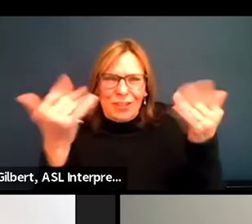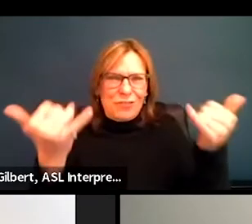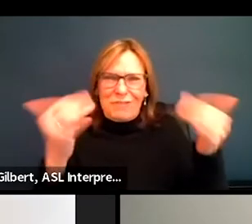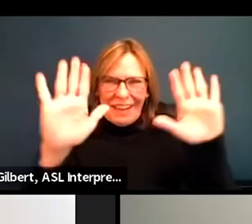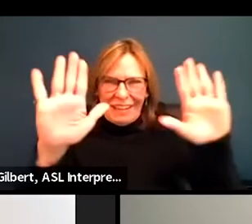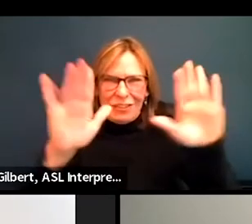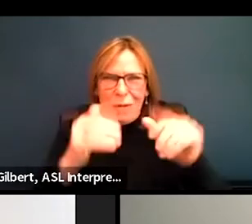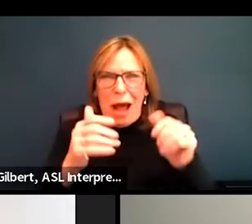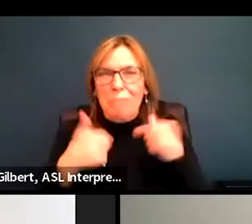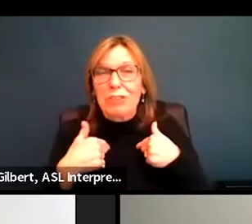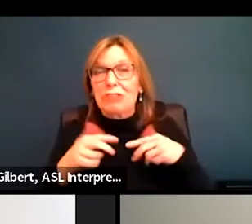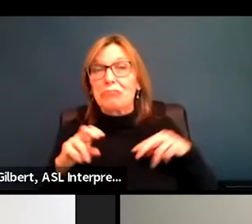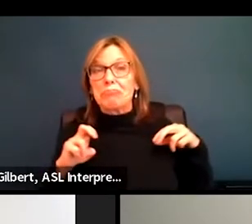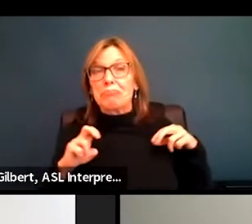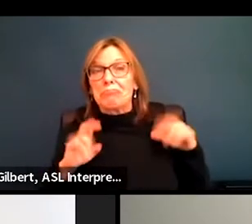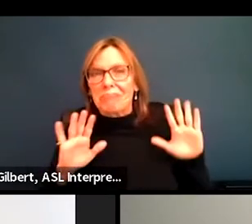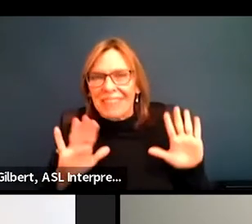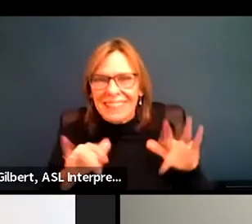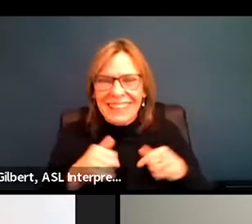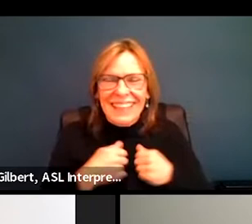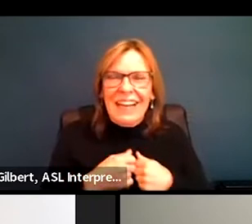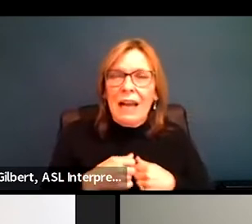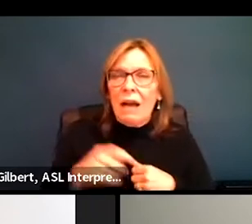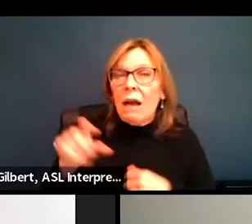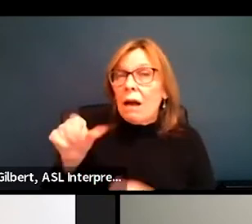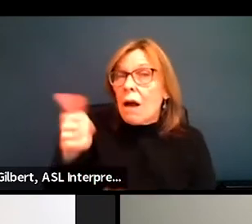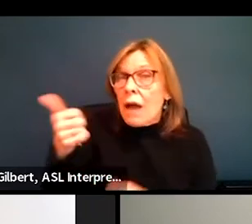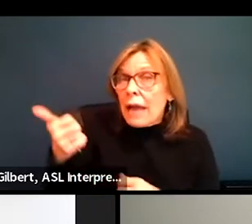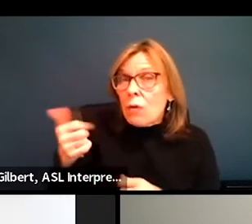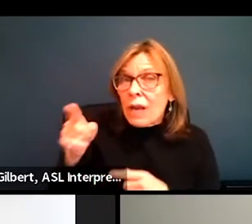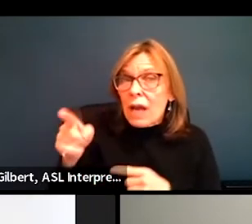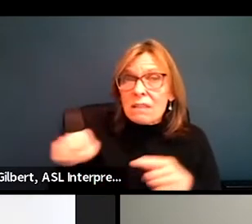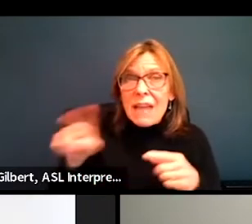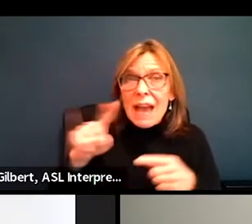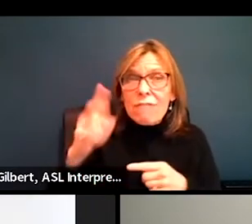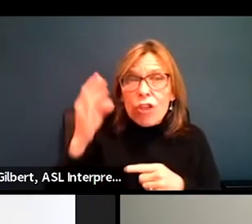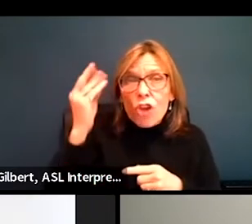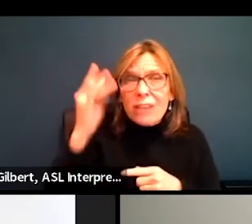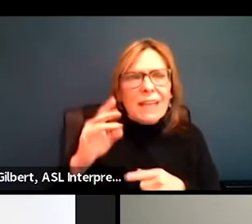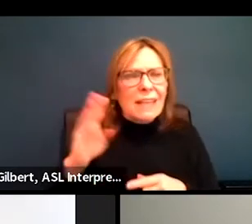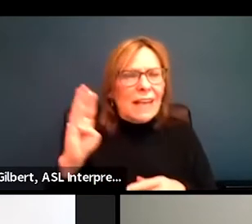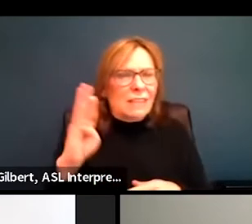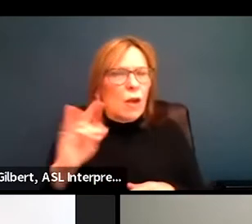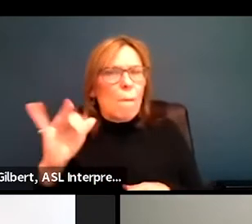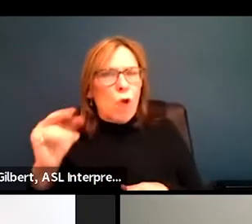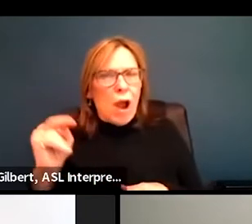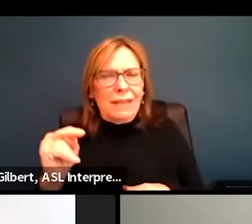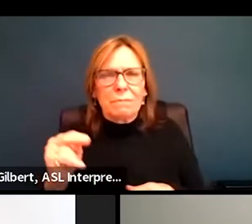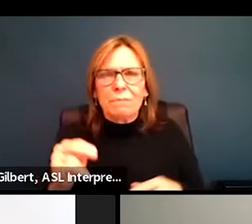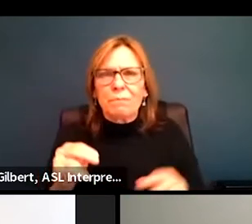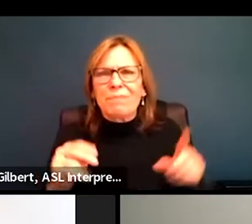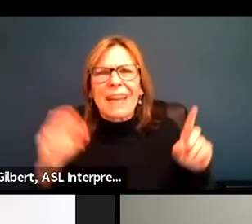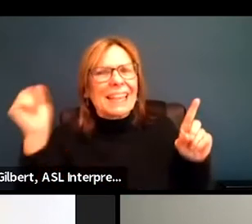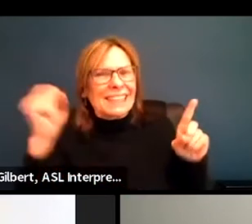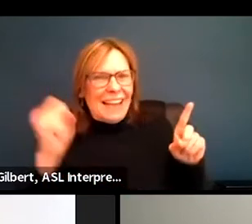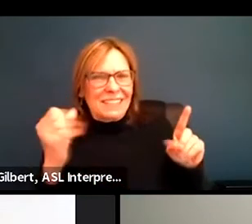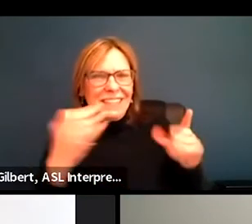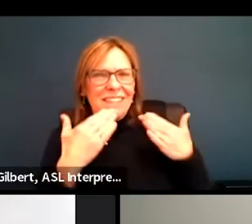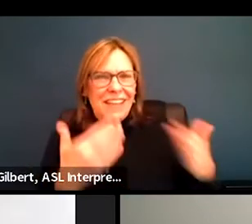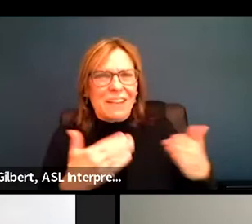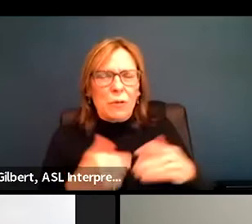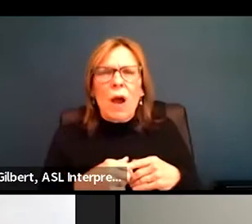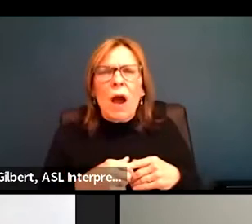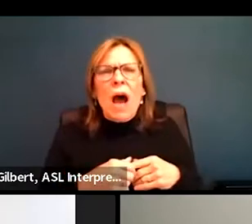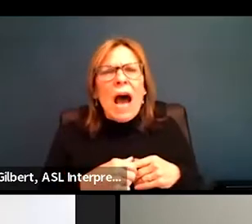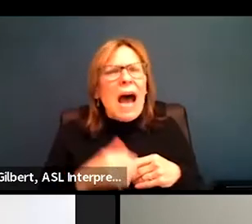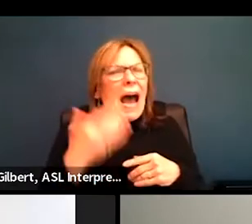anybody else have thoughts they'd like to... Yes, Brian? Thank you, Madam Chair. So I'm just wondering, I don't know whether it's a question